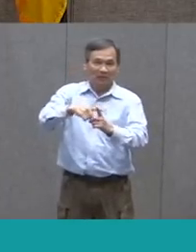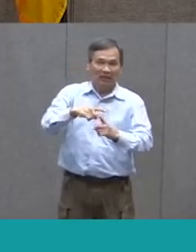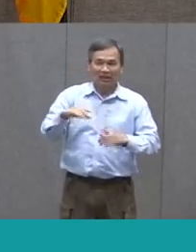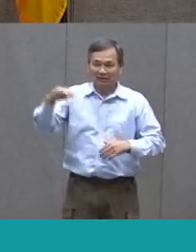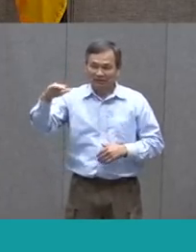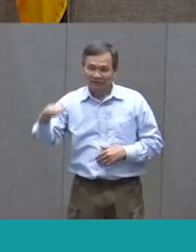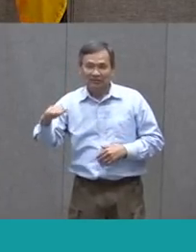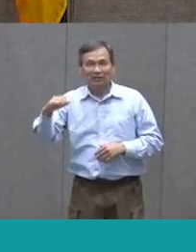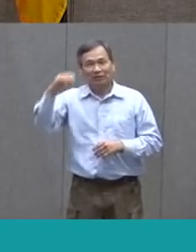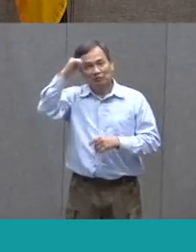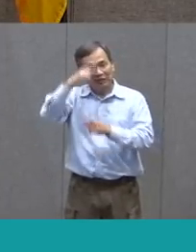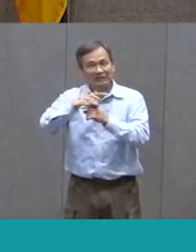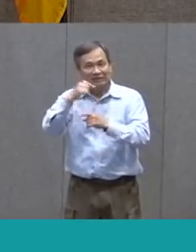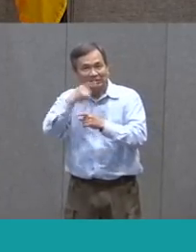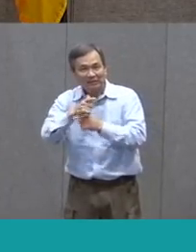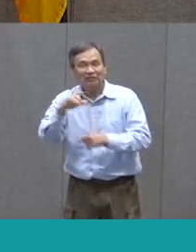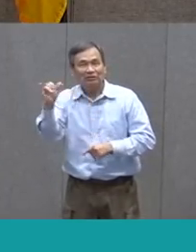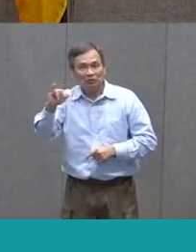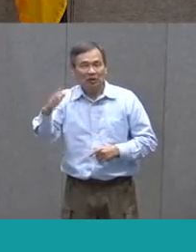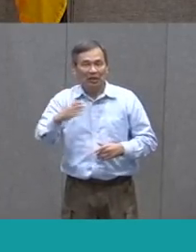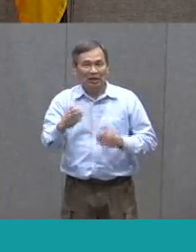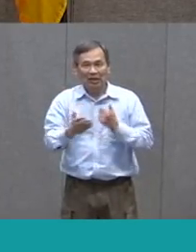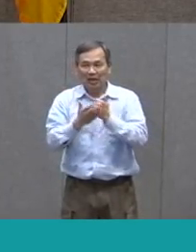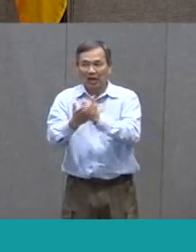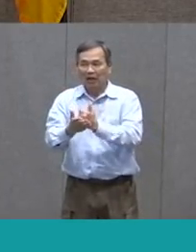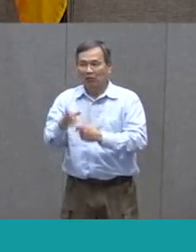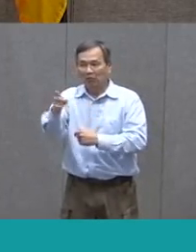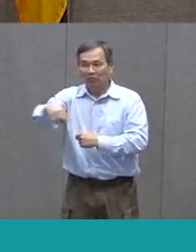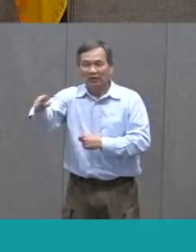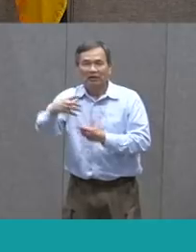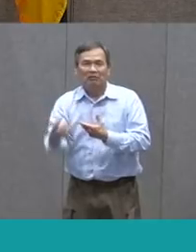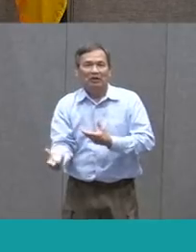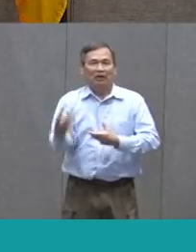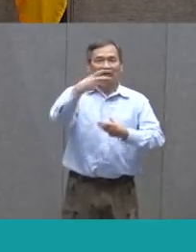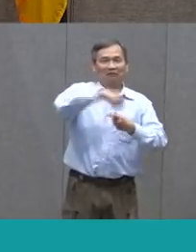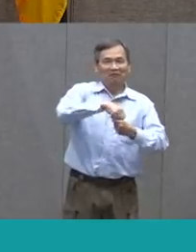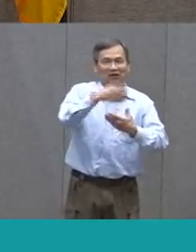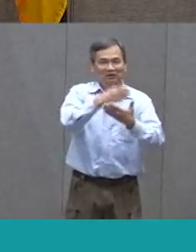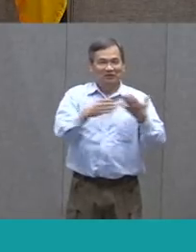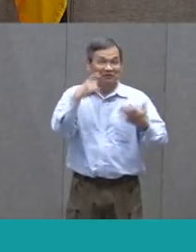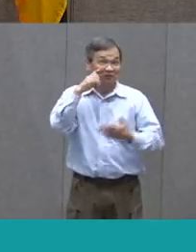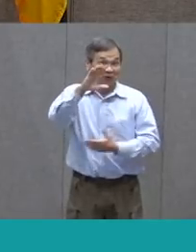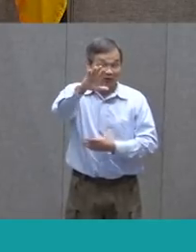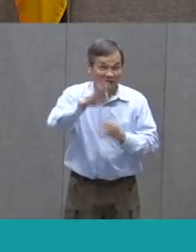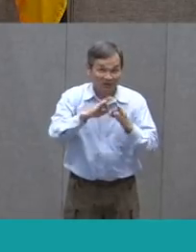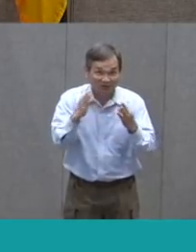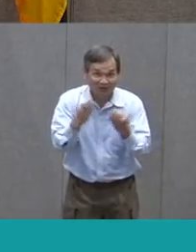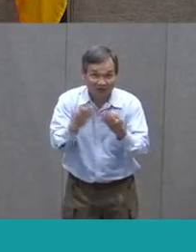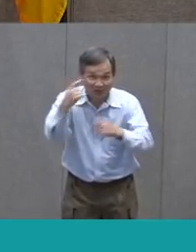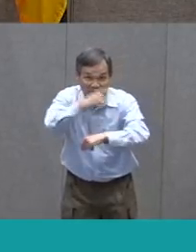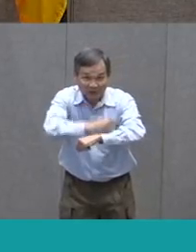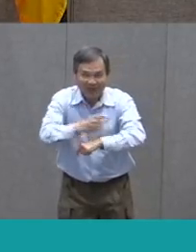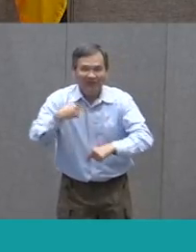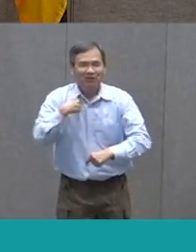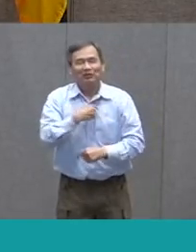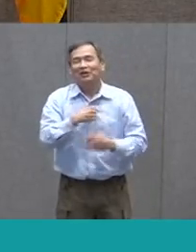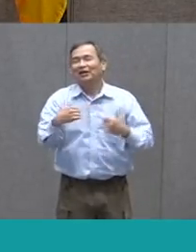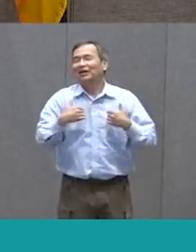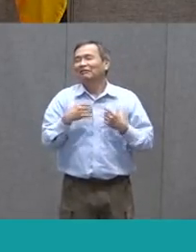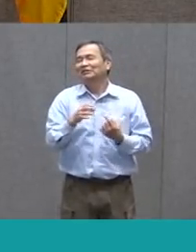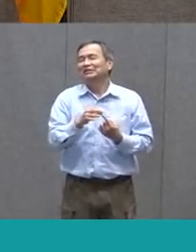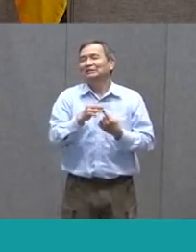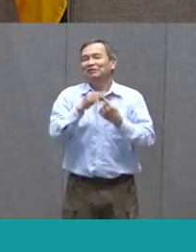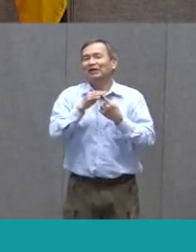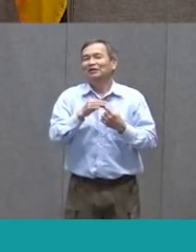brothers and sisters to have a real part in an activity that you can present to your family. But today we've got a really, really